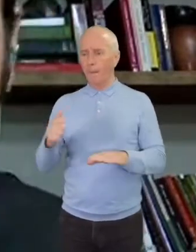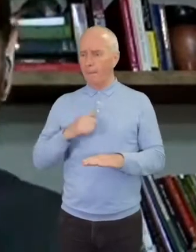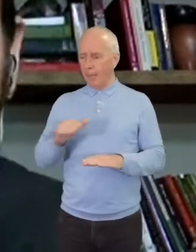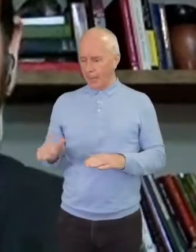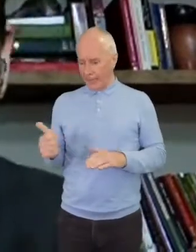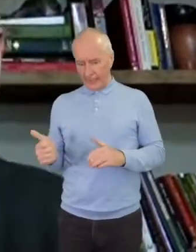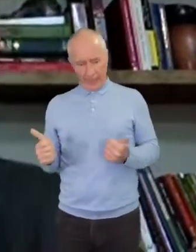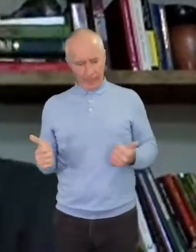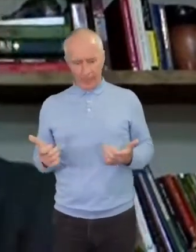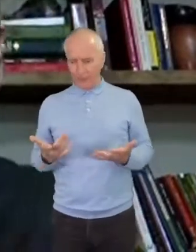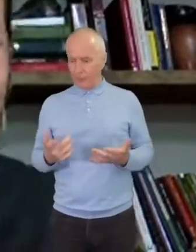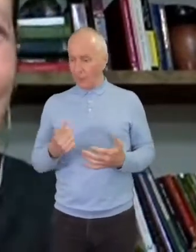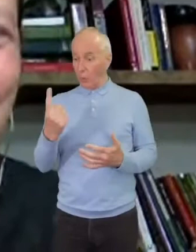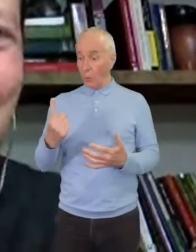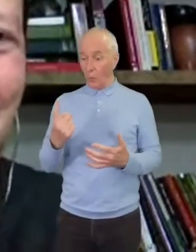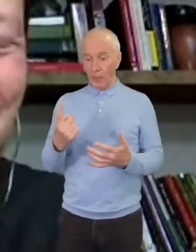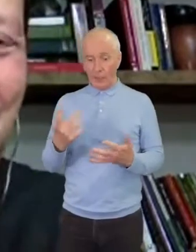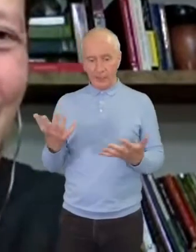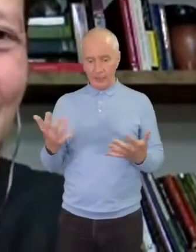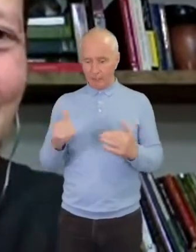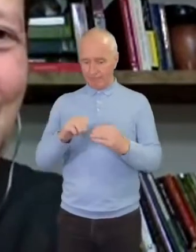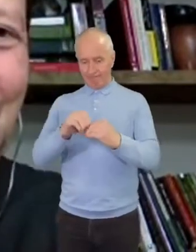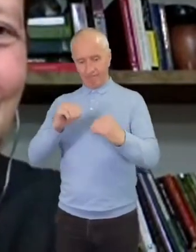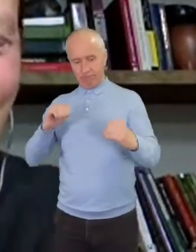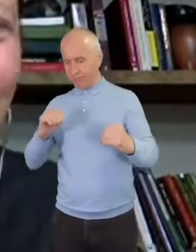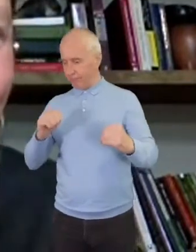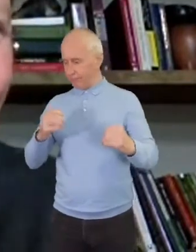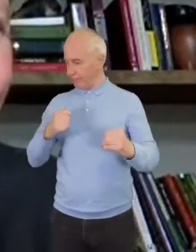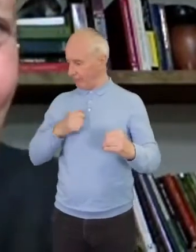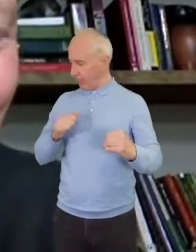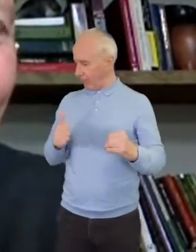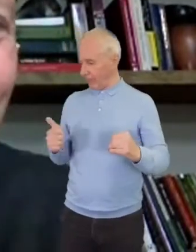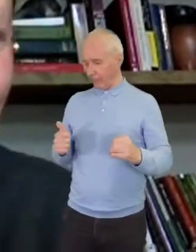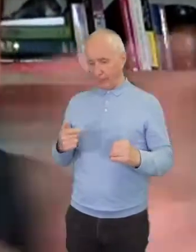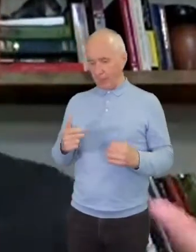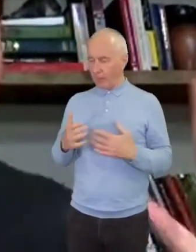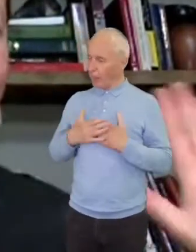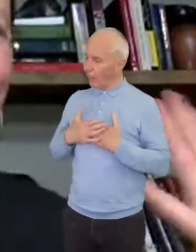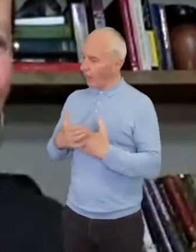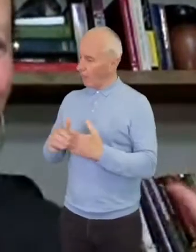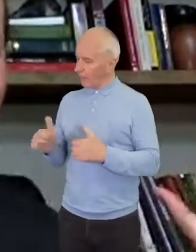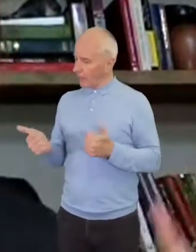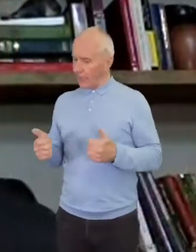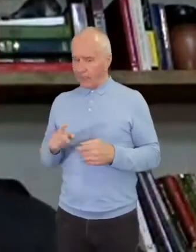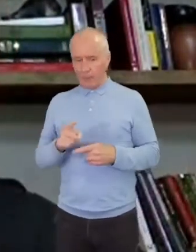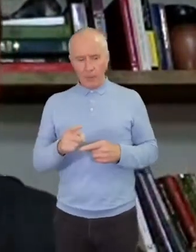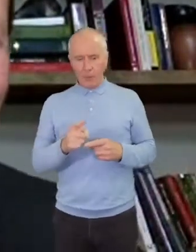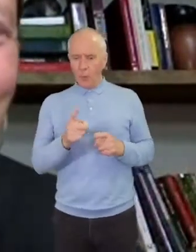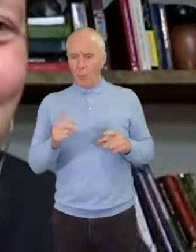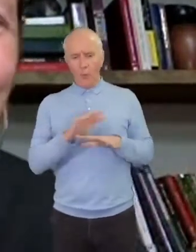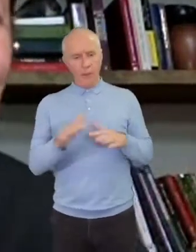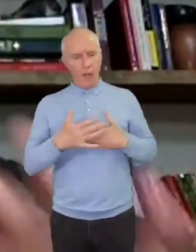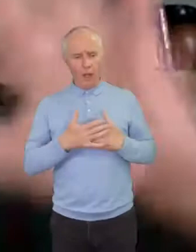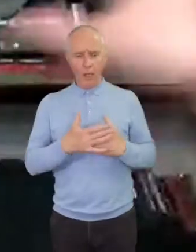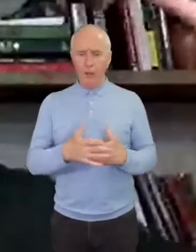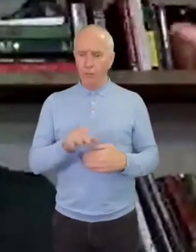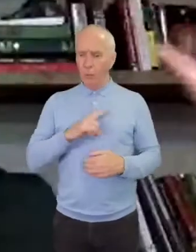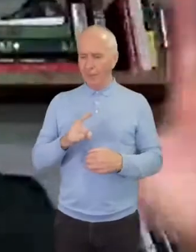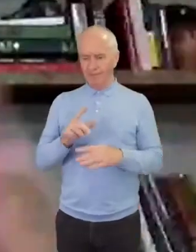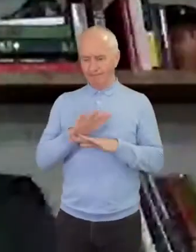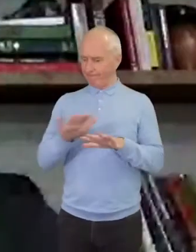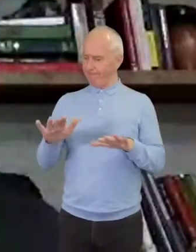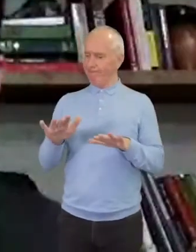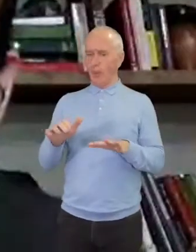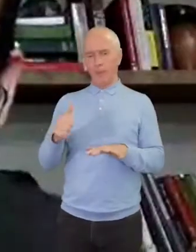right? Who is exempt from my love and compassion? Who do I not have to care for? And so Jesus's